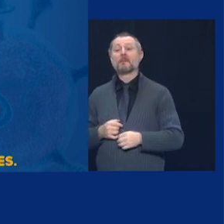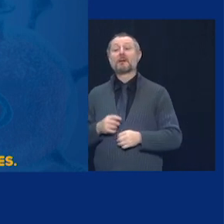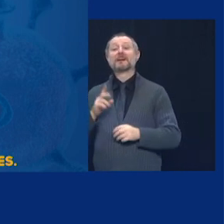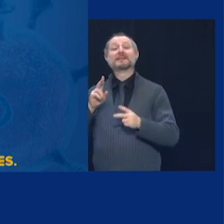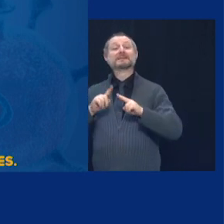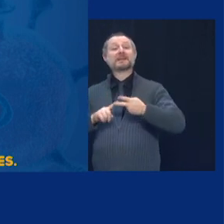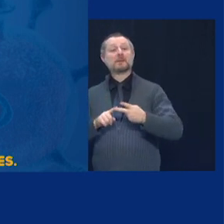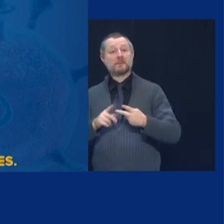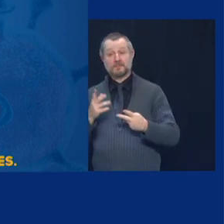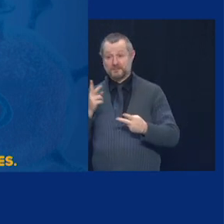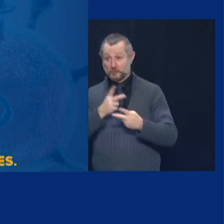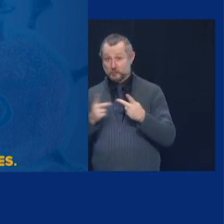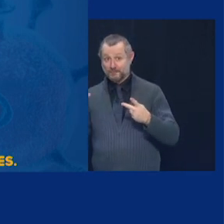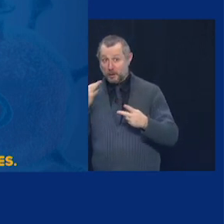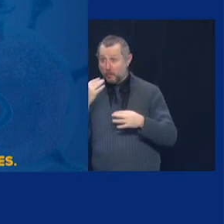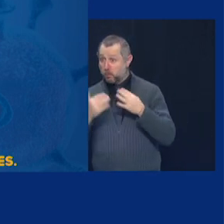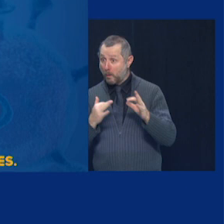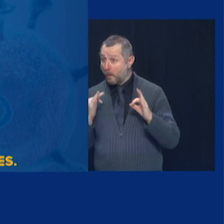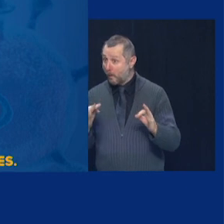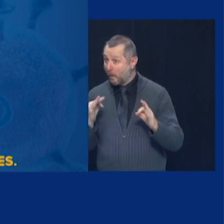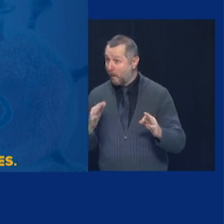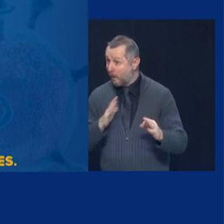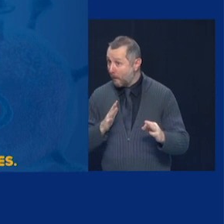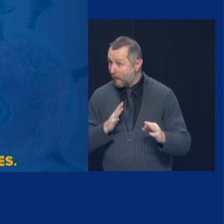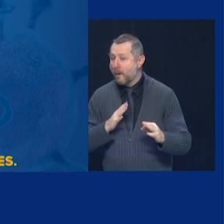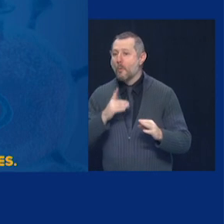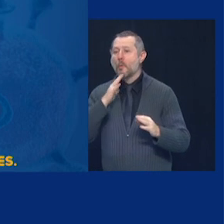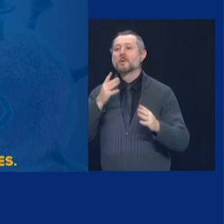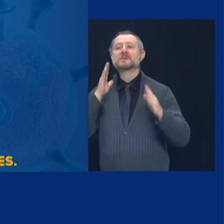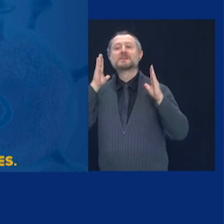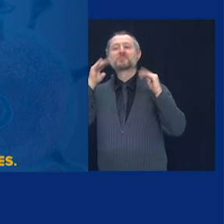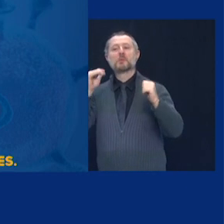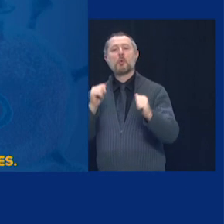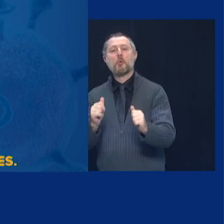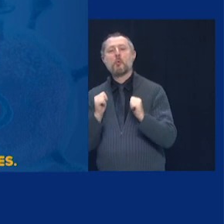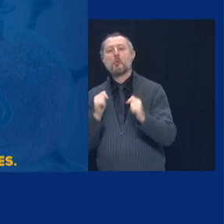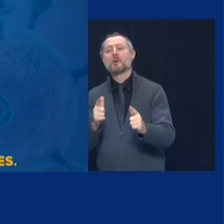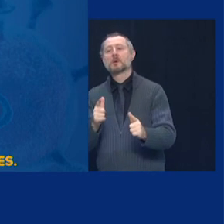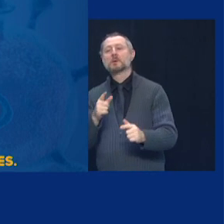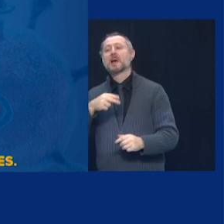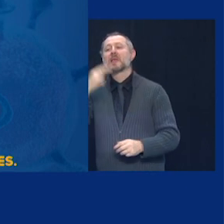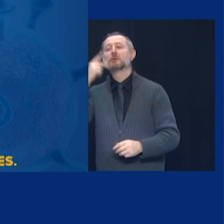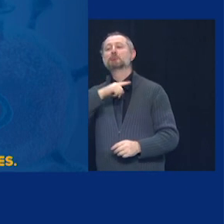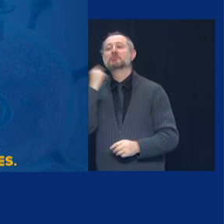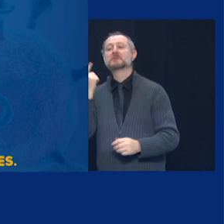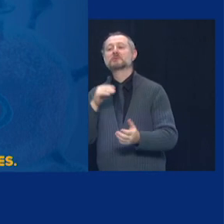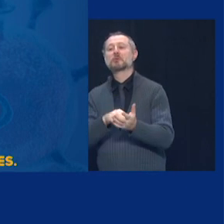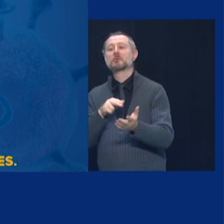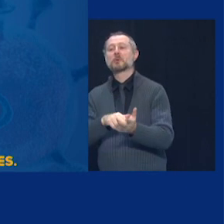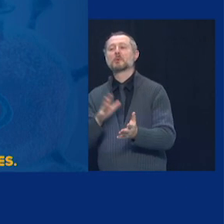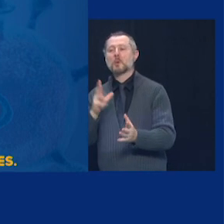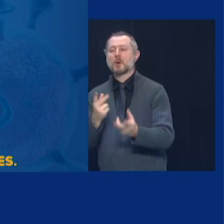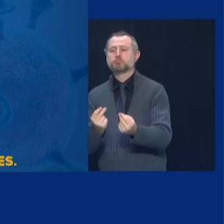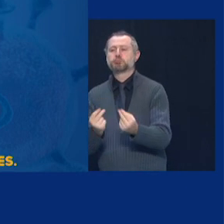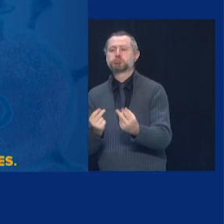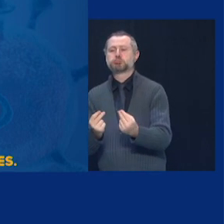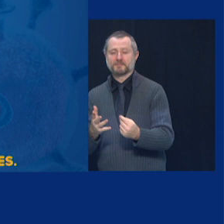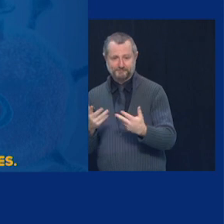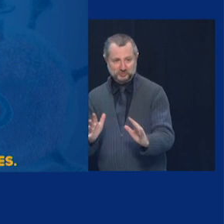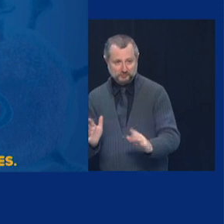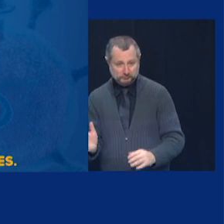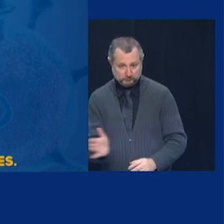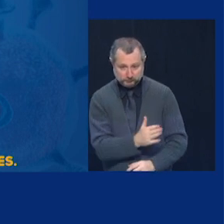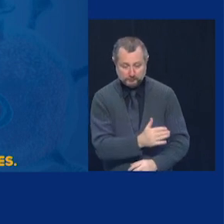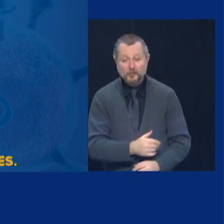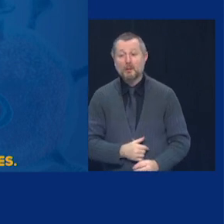the schedule, we expect all high-risk staff will receive the vaccination. Staff at every